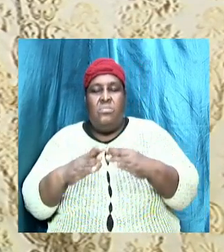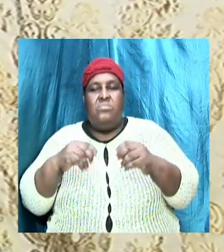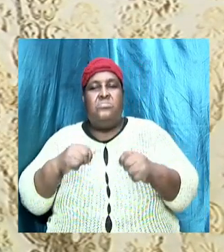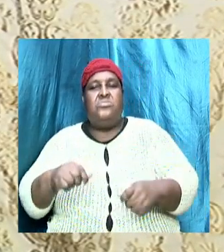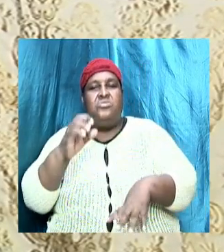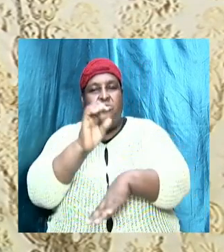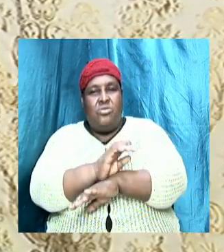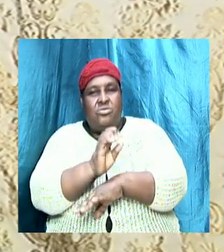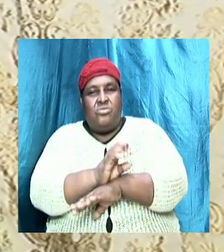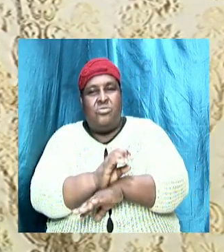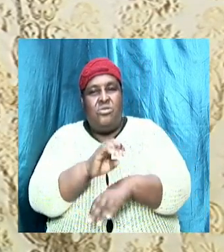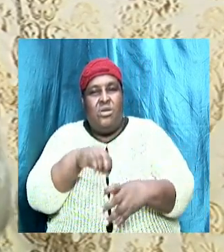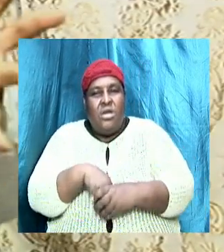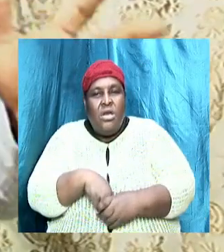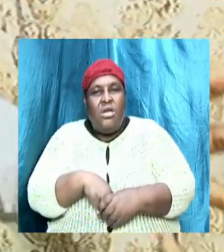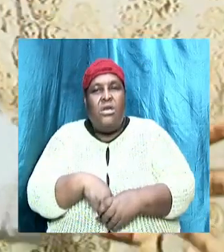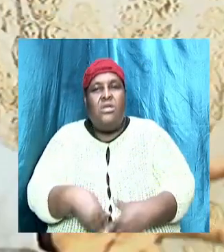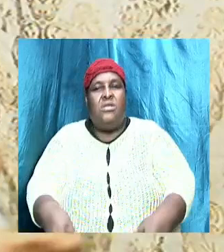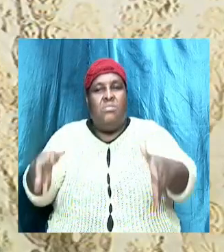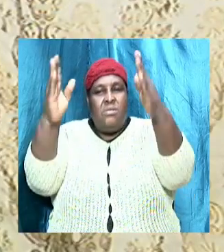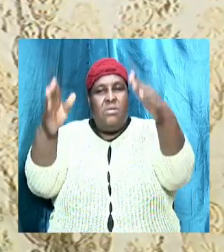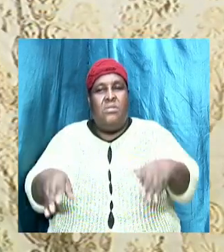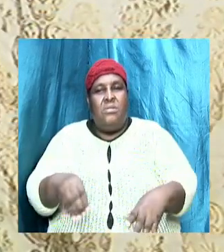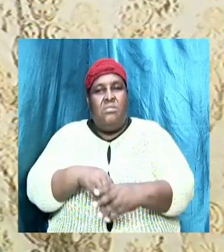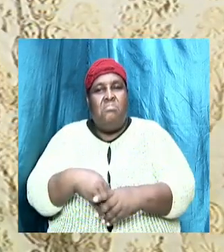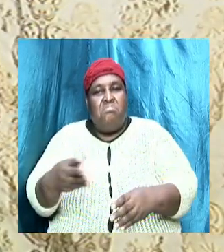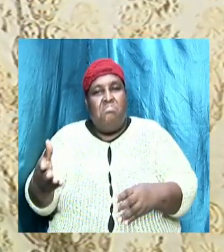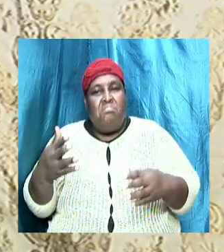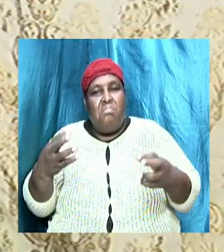And India had a lot of people.